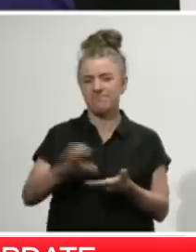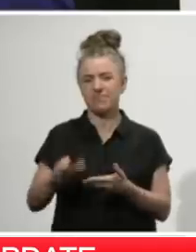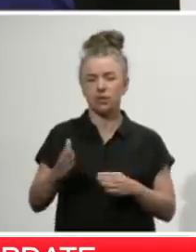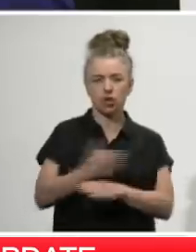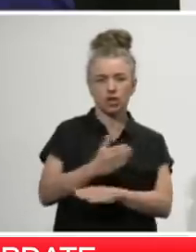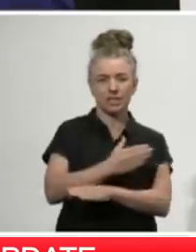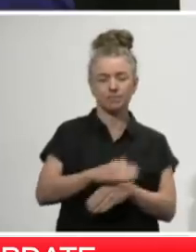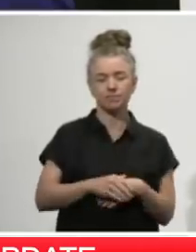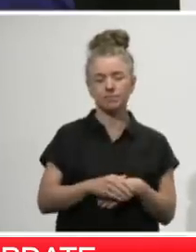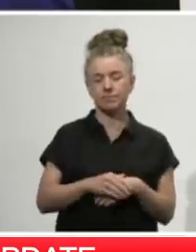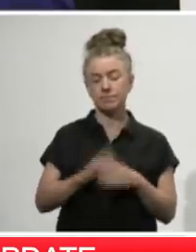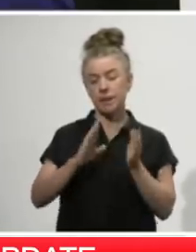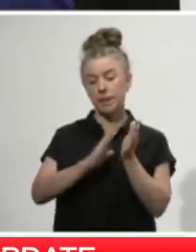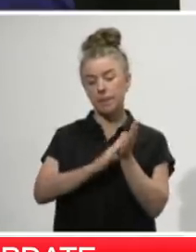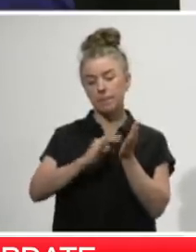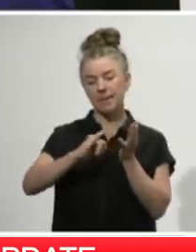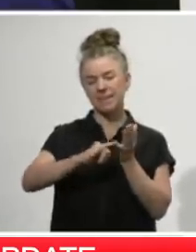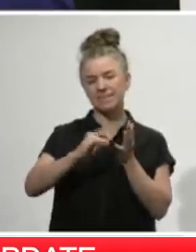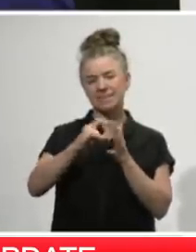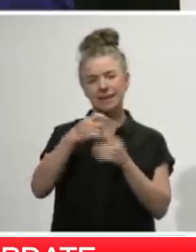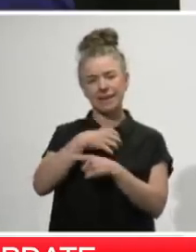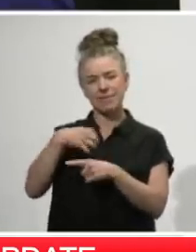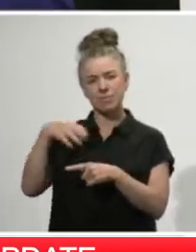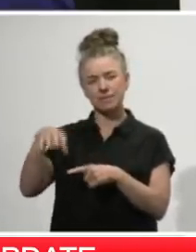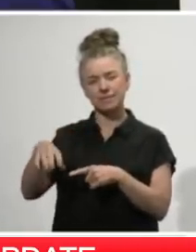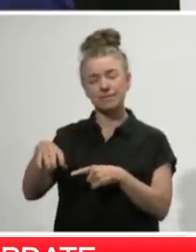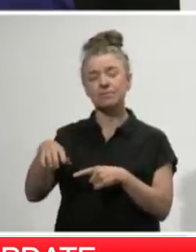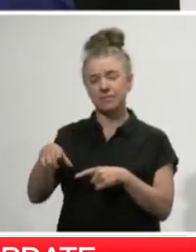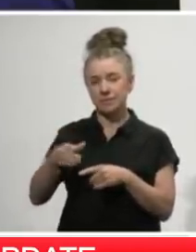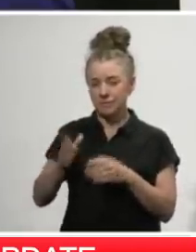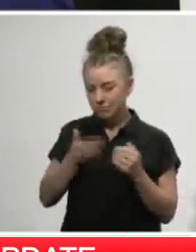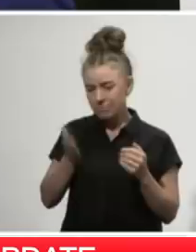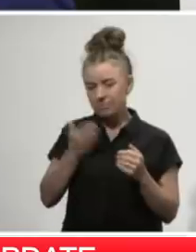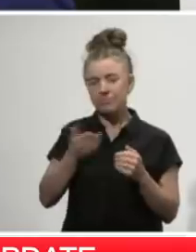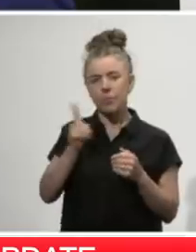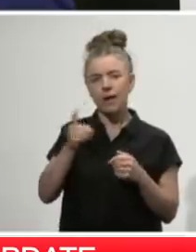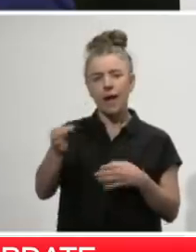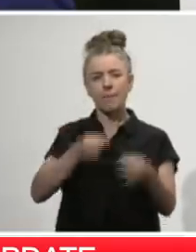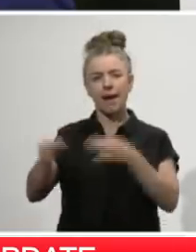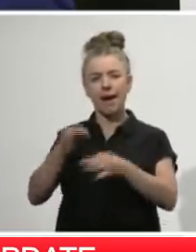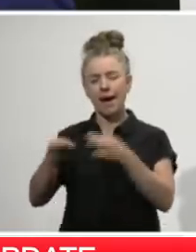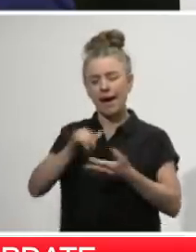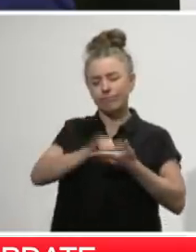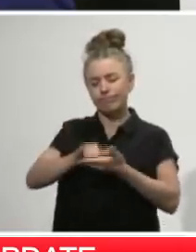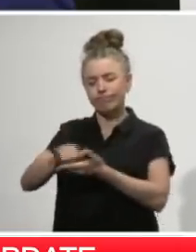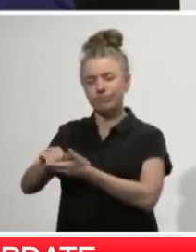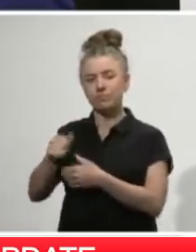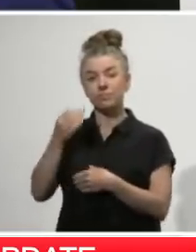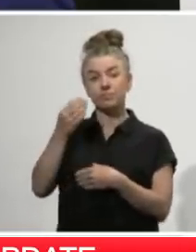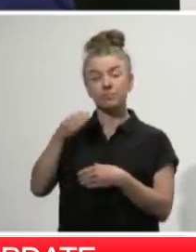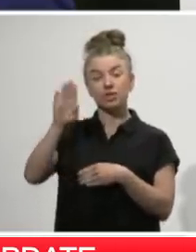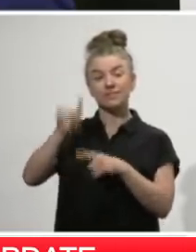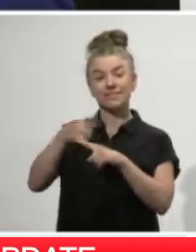MSD is still working hard through applications. In fact, I had a conversation with the chief executive over the weekend.